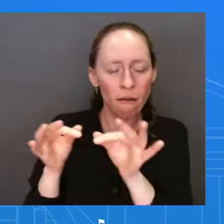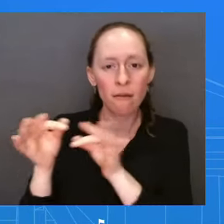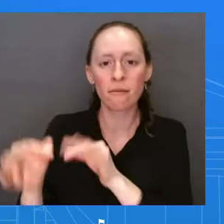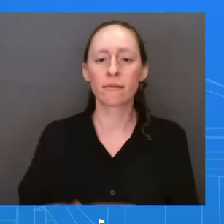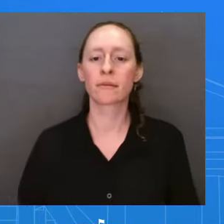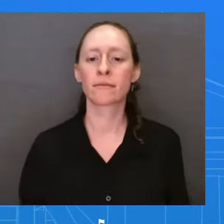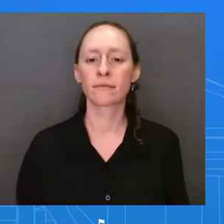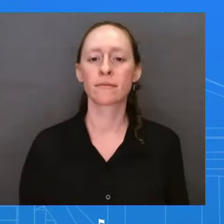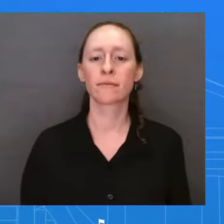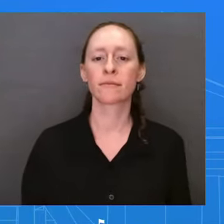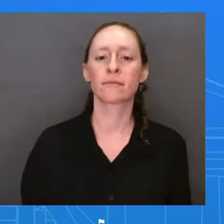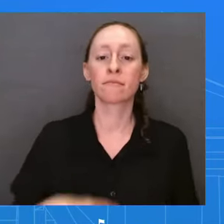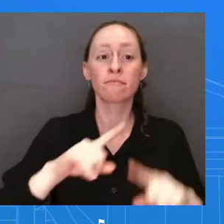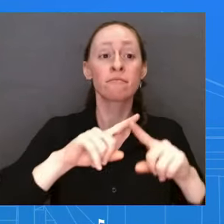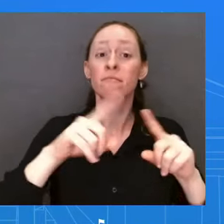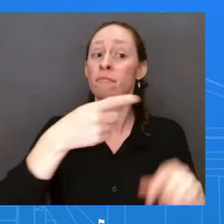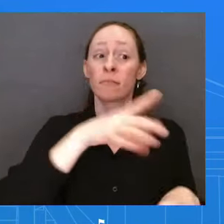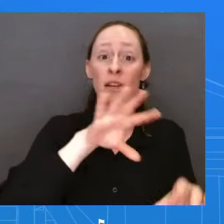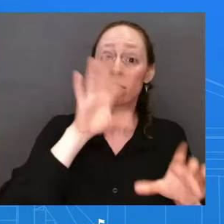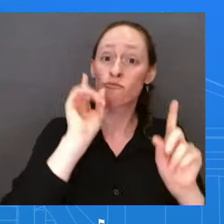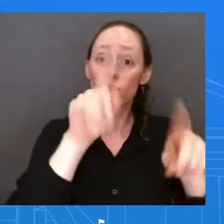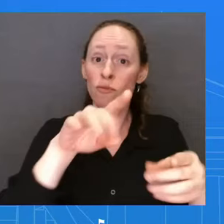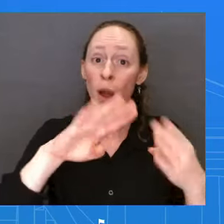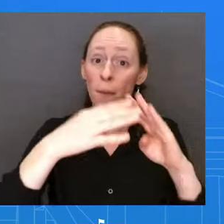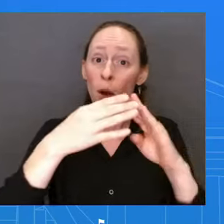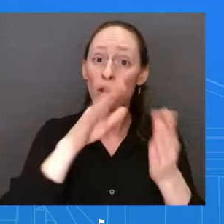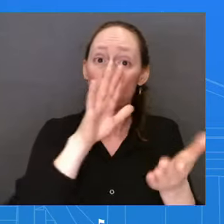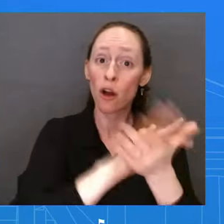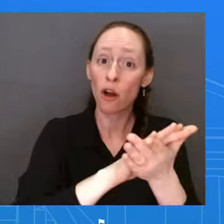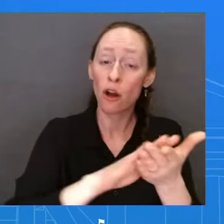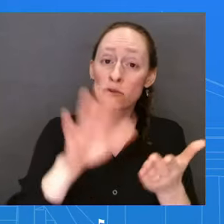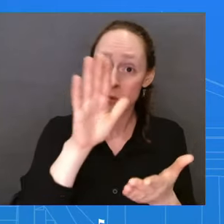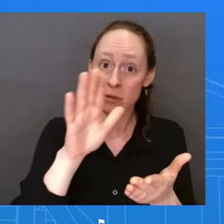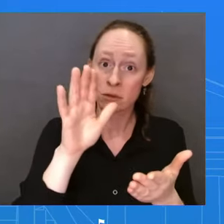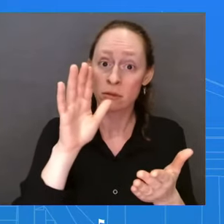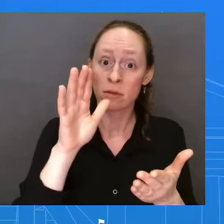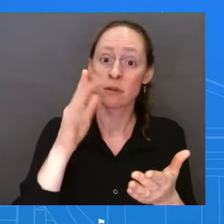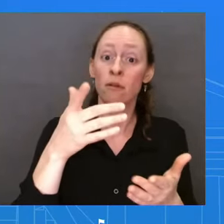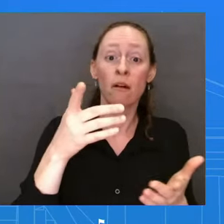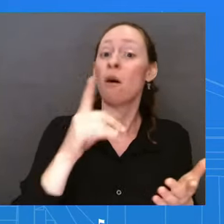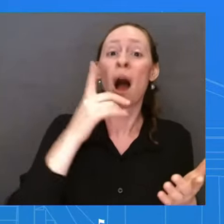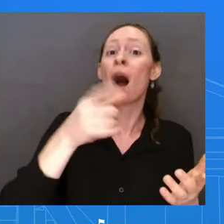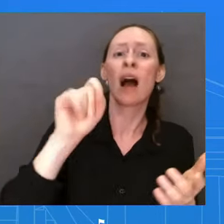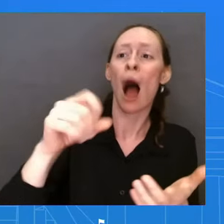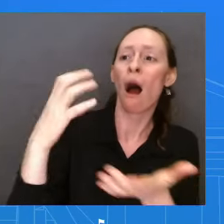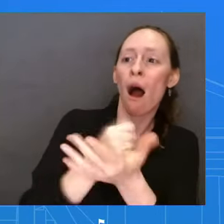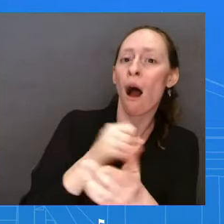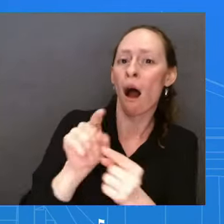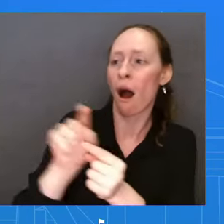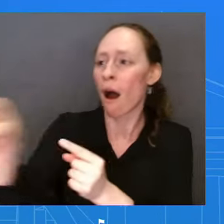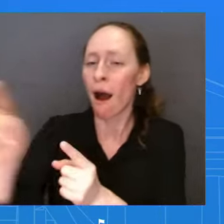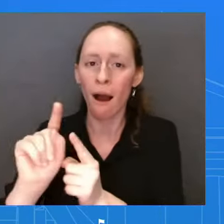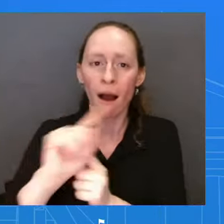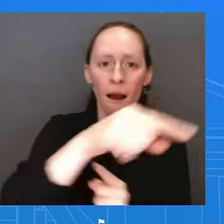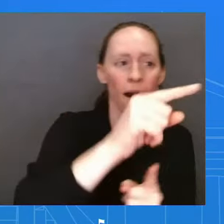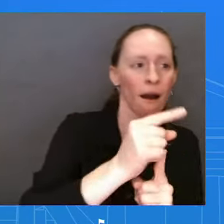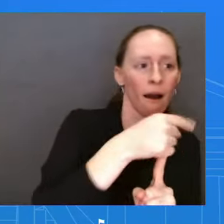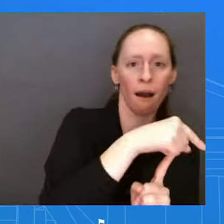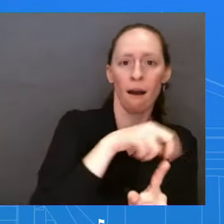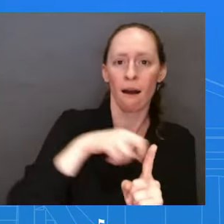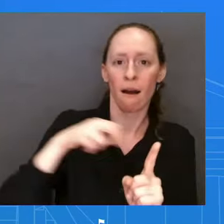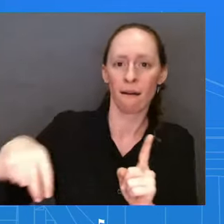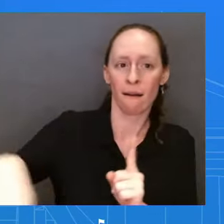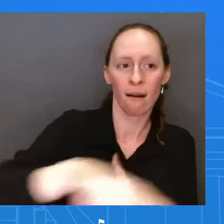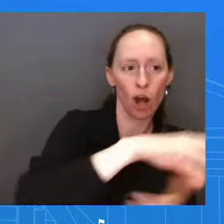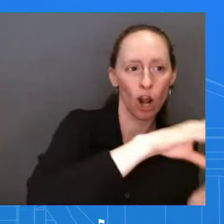that resulted from his, uh, legislation. And those, um, those students are being connected